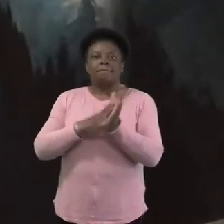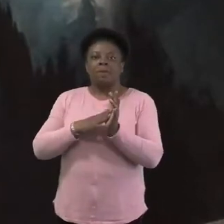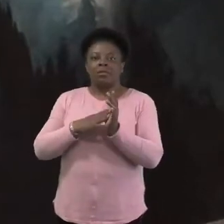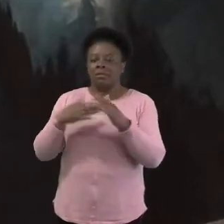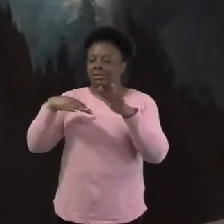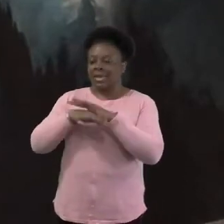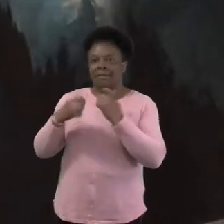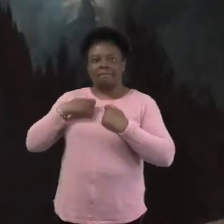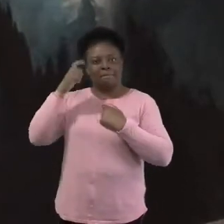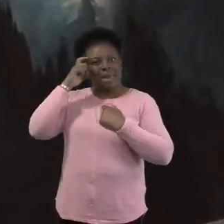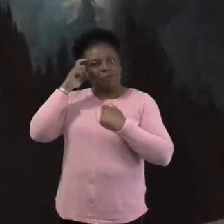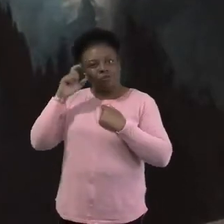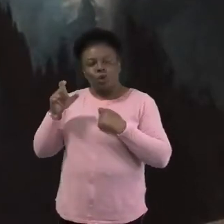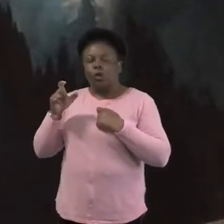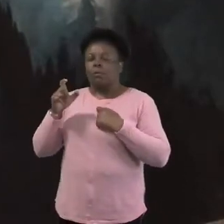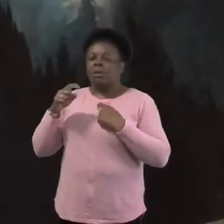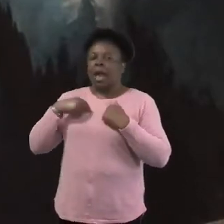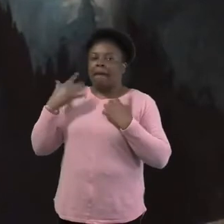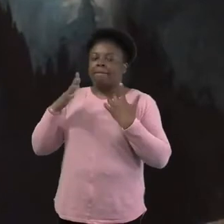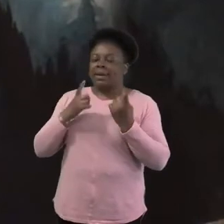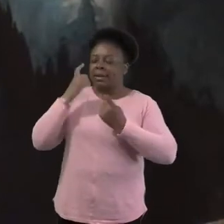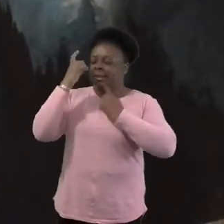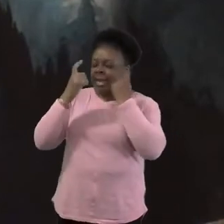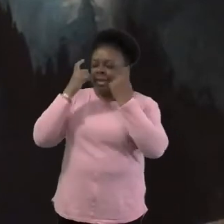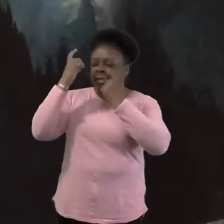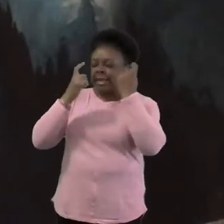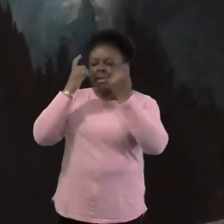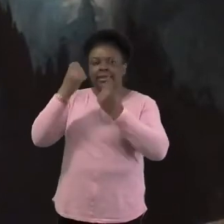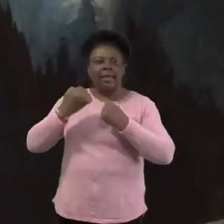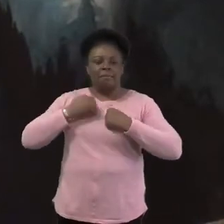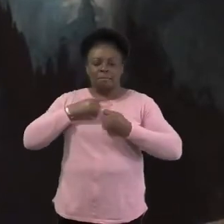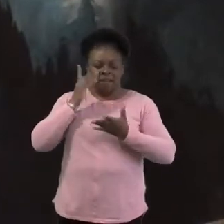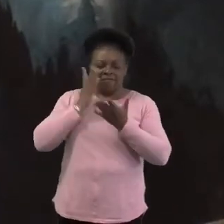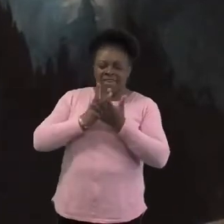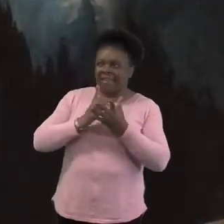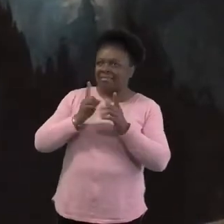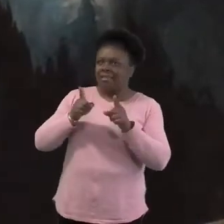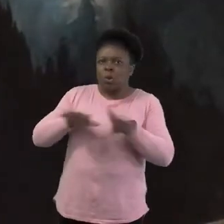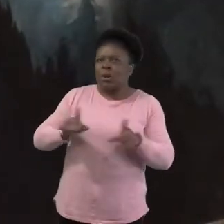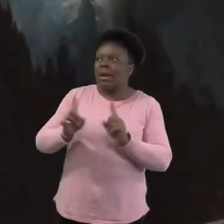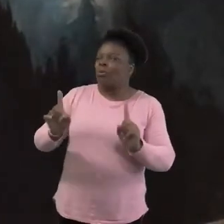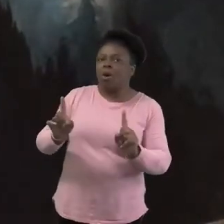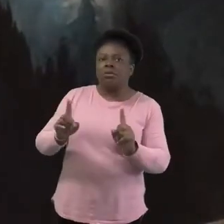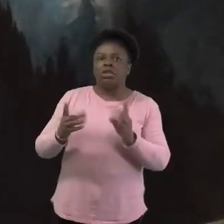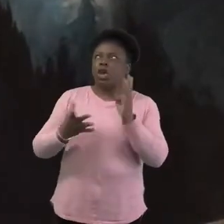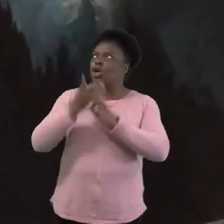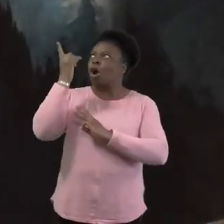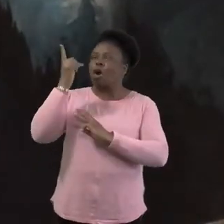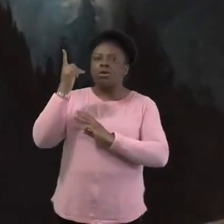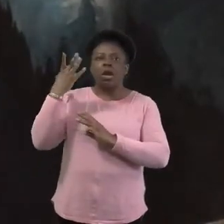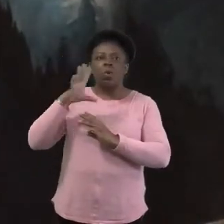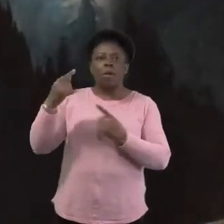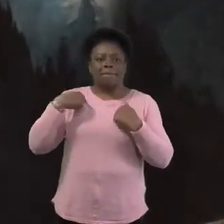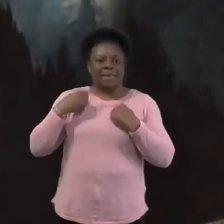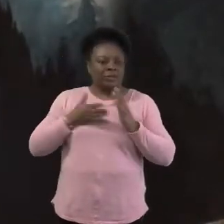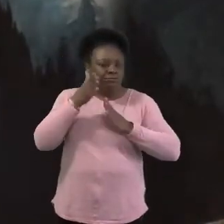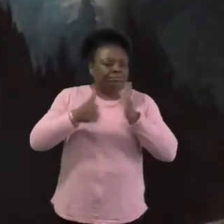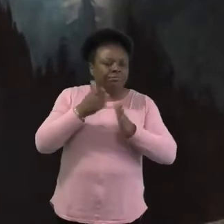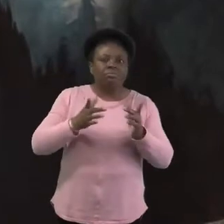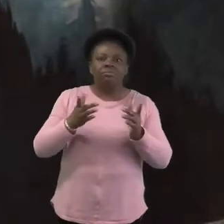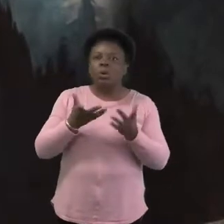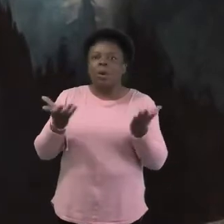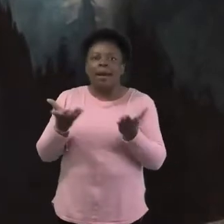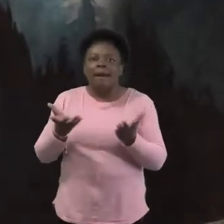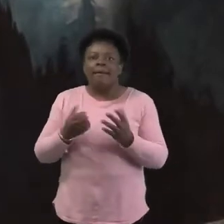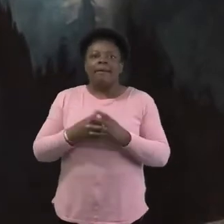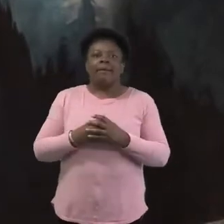I was with my faith, but also, um, what was next and where God was calling for me to go. Um, and, uh, ended up,